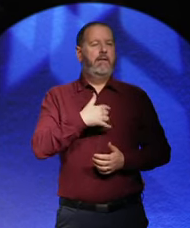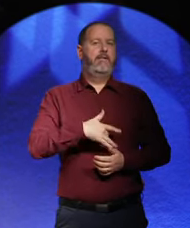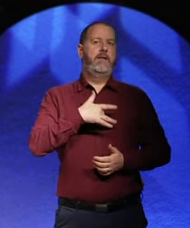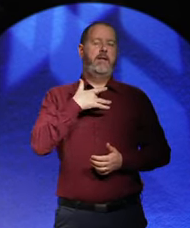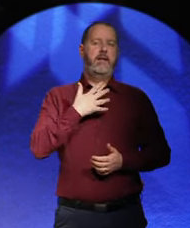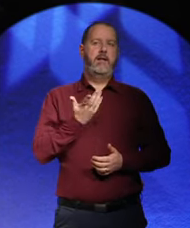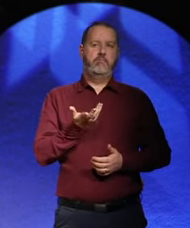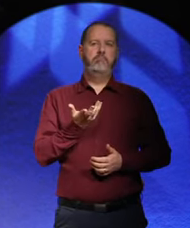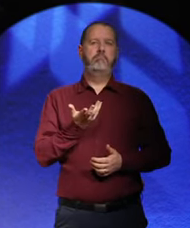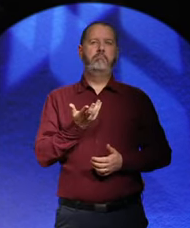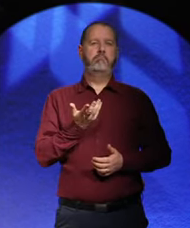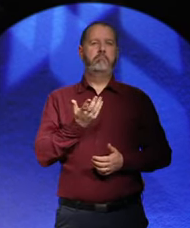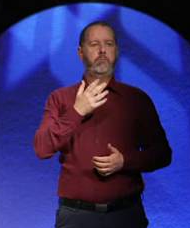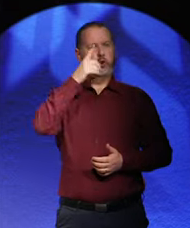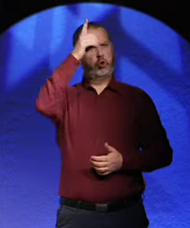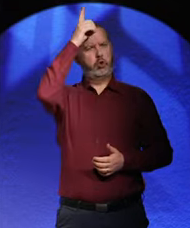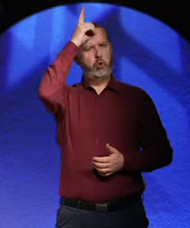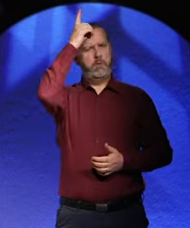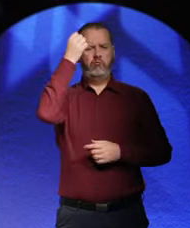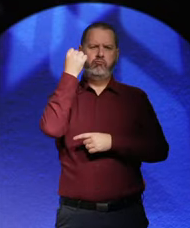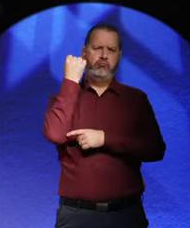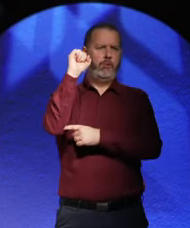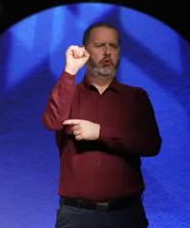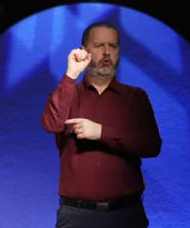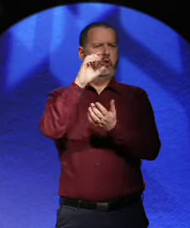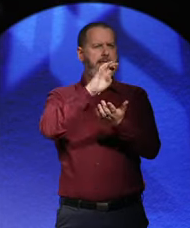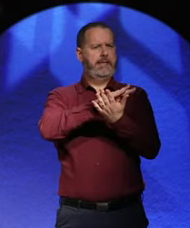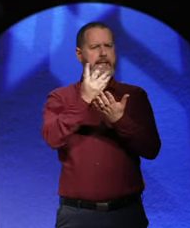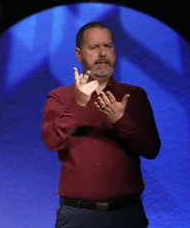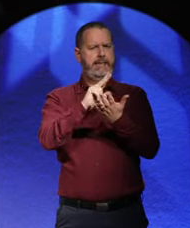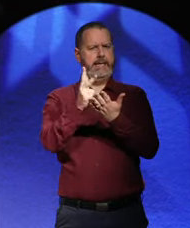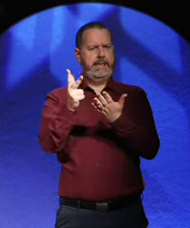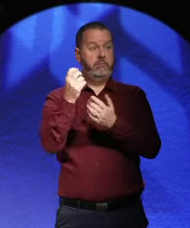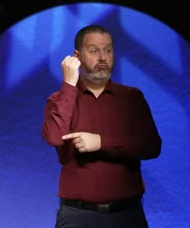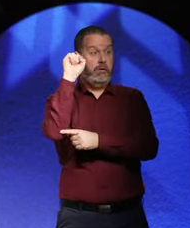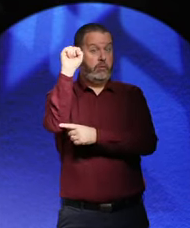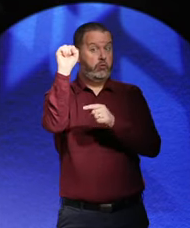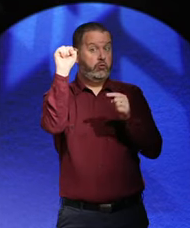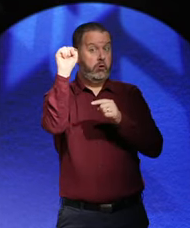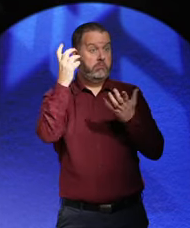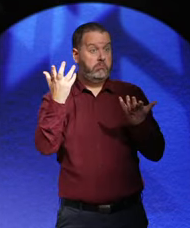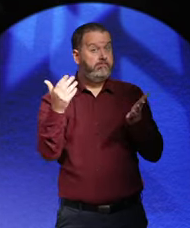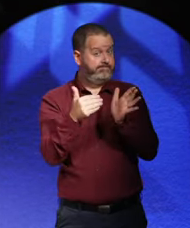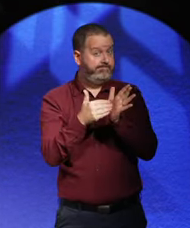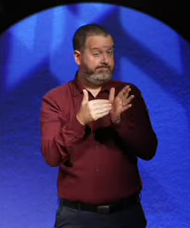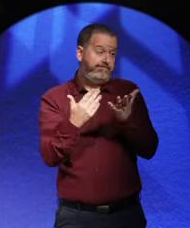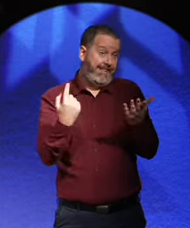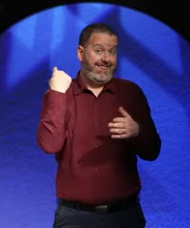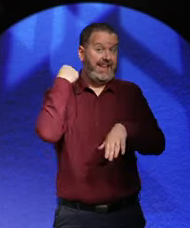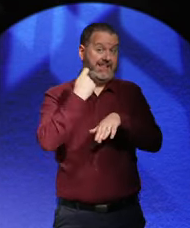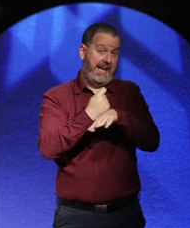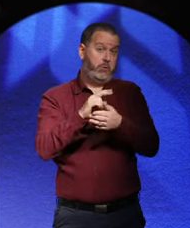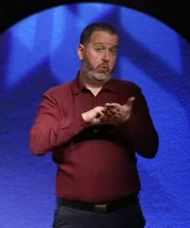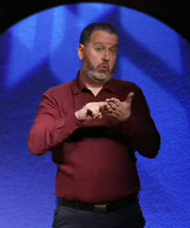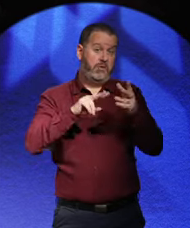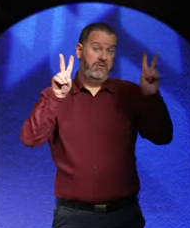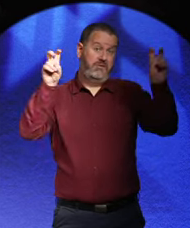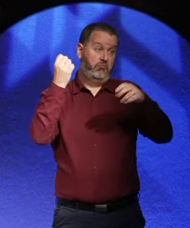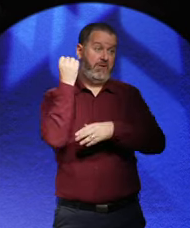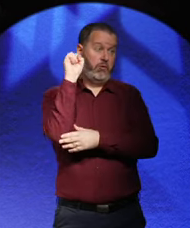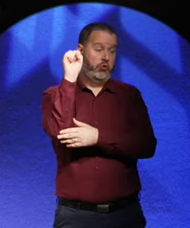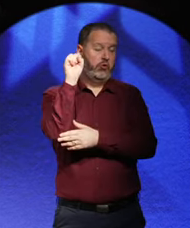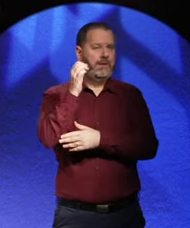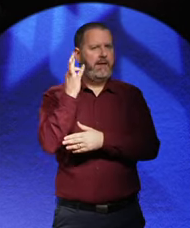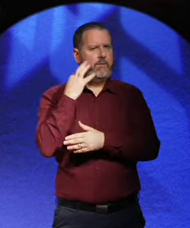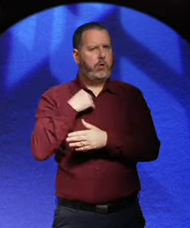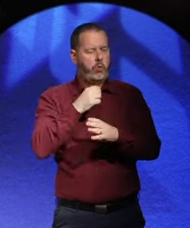the German Revolution of 1918, and they call it a revolution, it wasn't really a revolution at all, really, when you look at